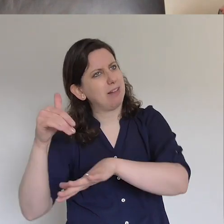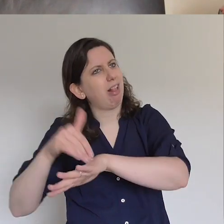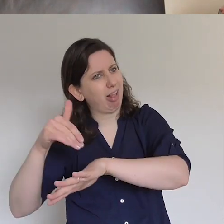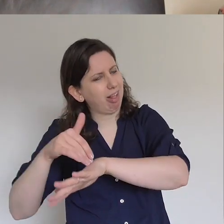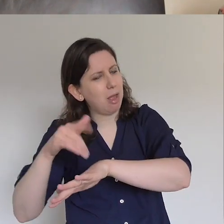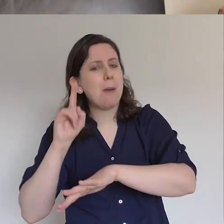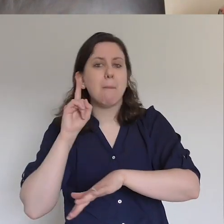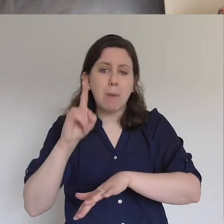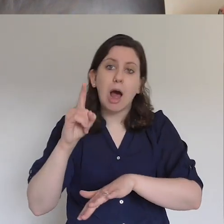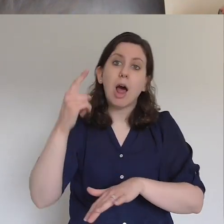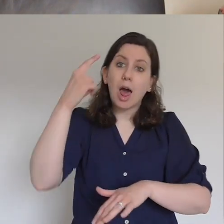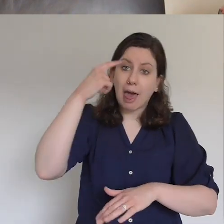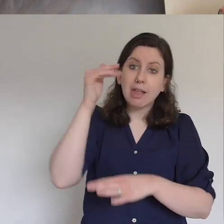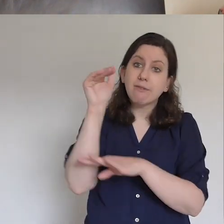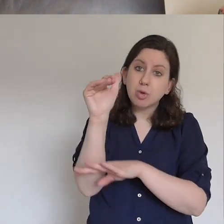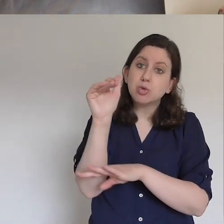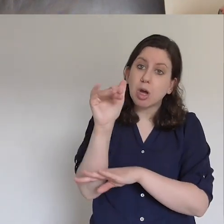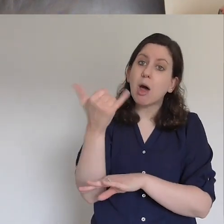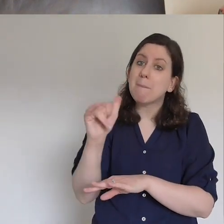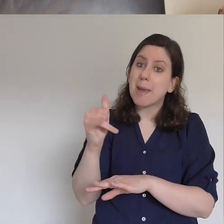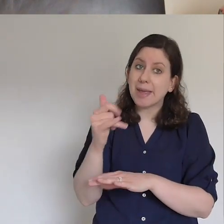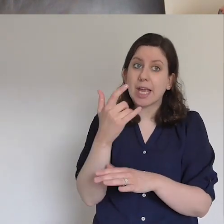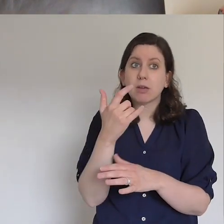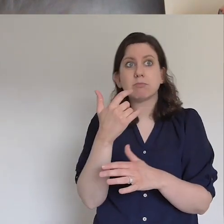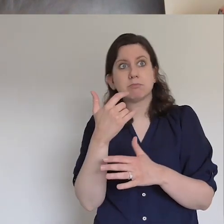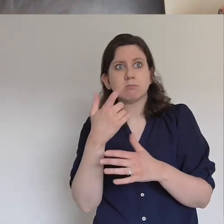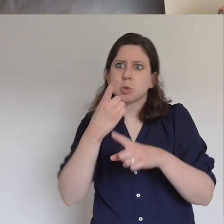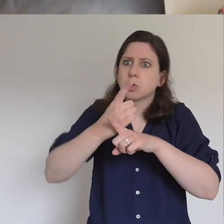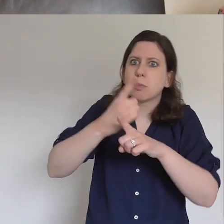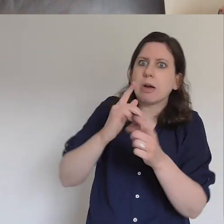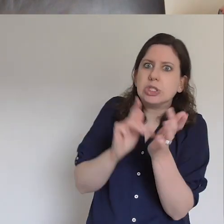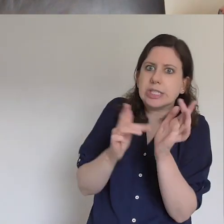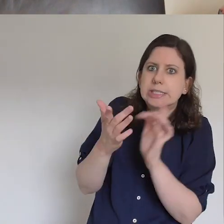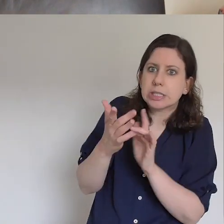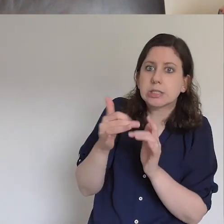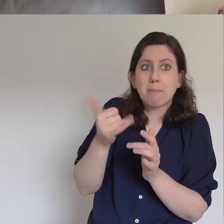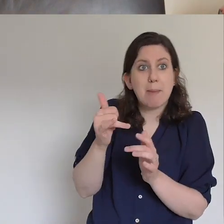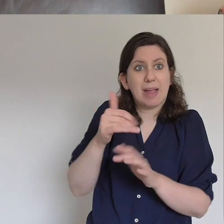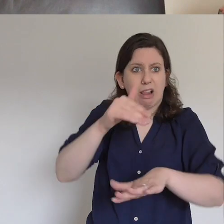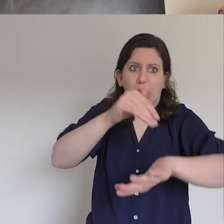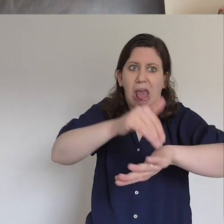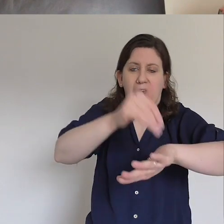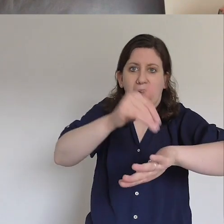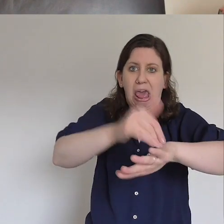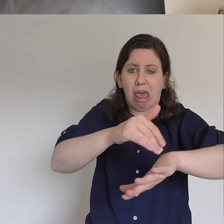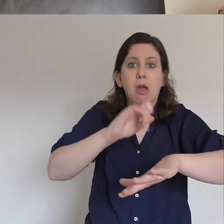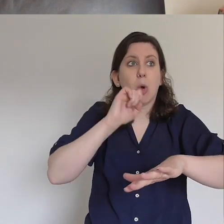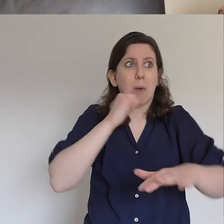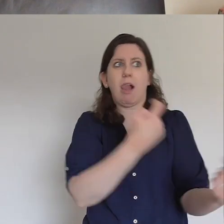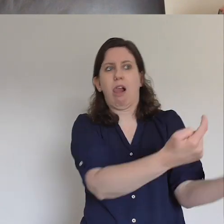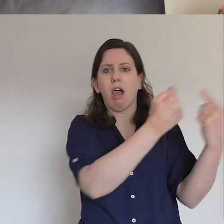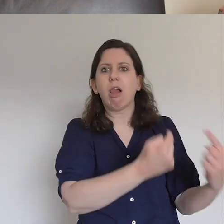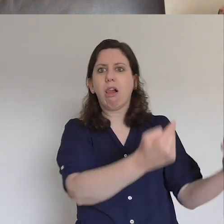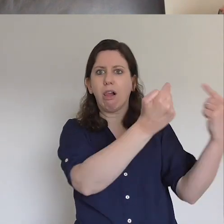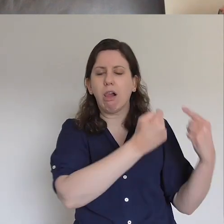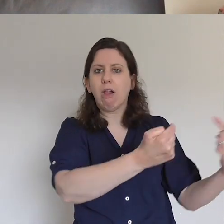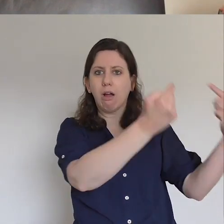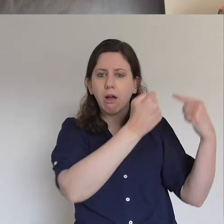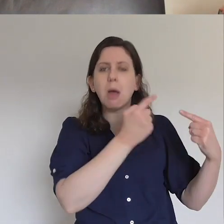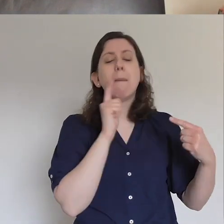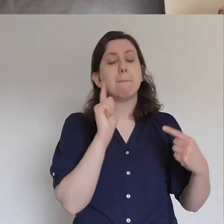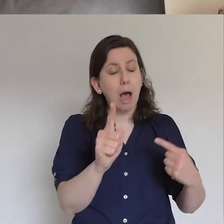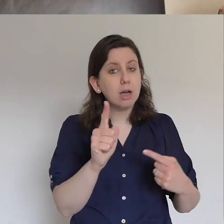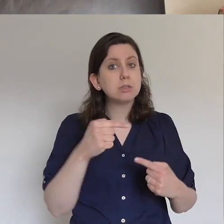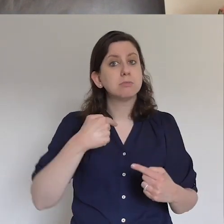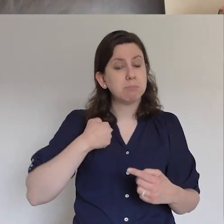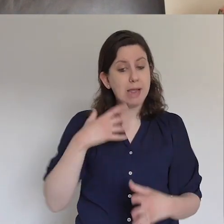in this nation where that could be possible. I can certainly guarantee to anyone watching and to you as well, as long as there's air in these lungs, I will